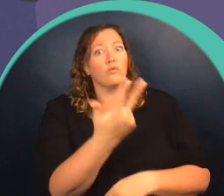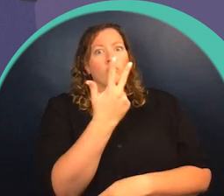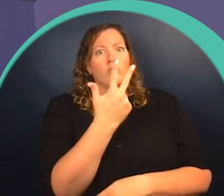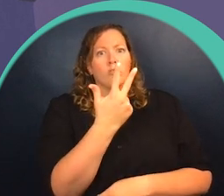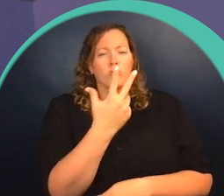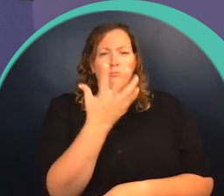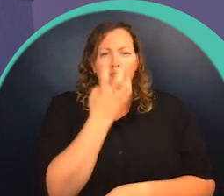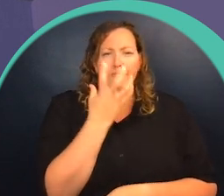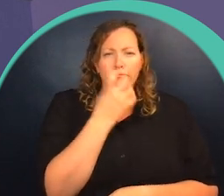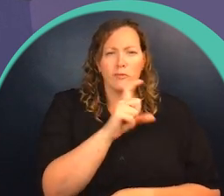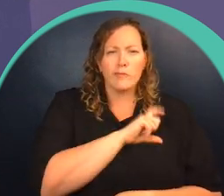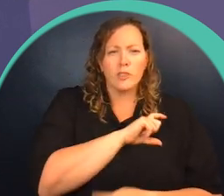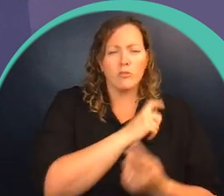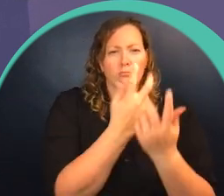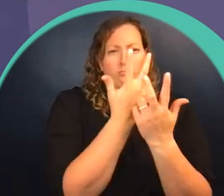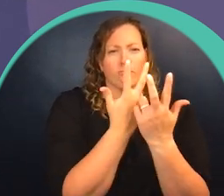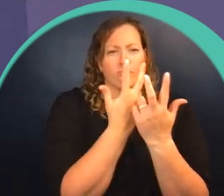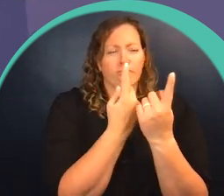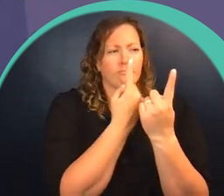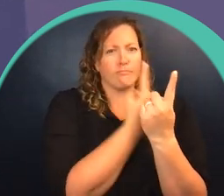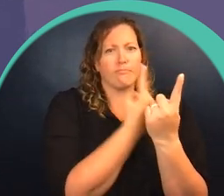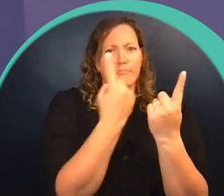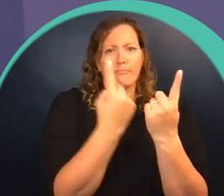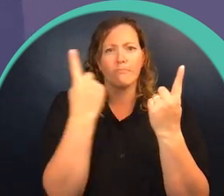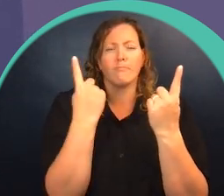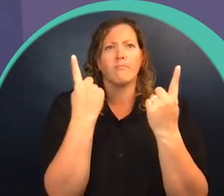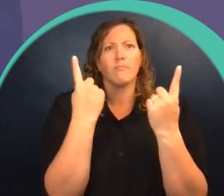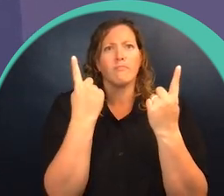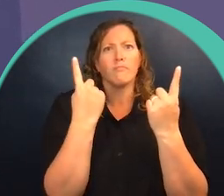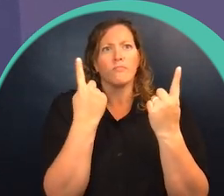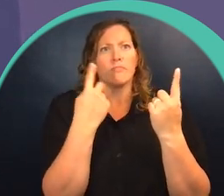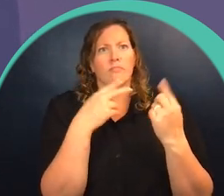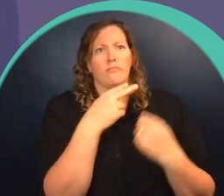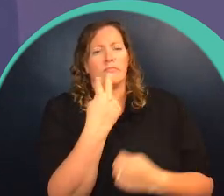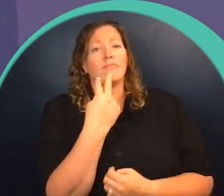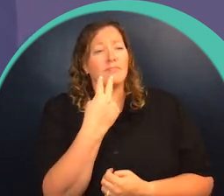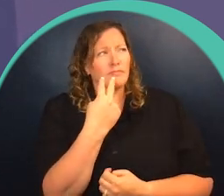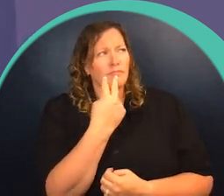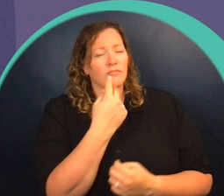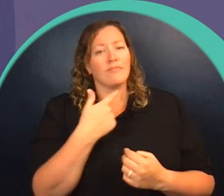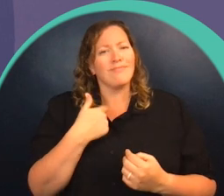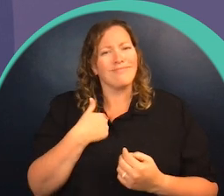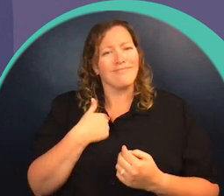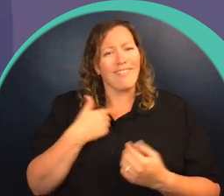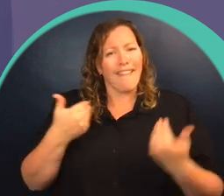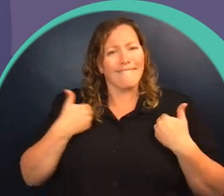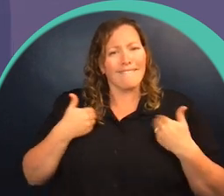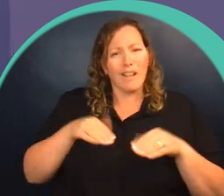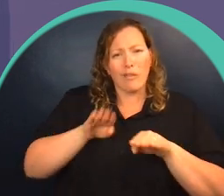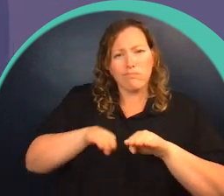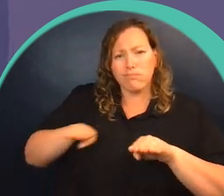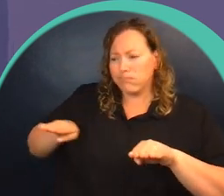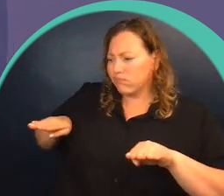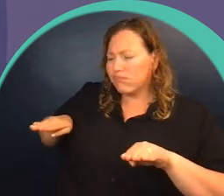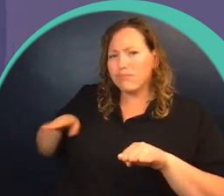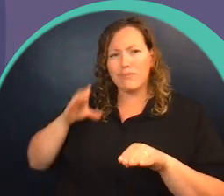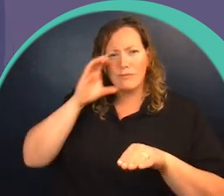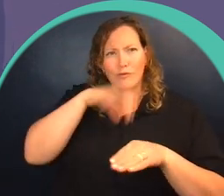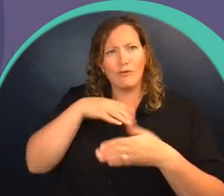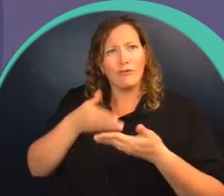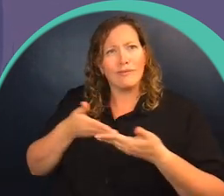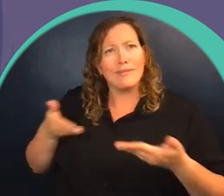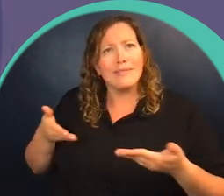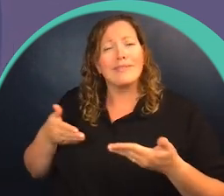standing in front of the picnic table I was working at. Around me were a number of strange items, test tubes for storing